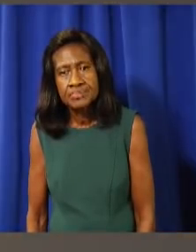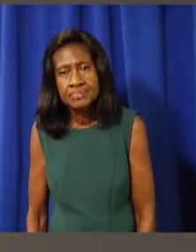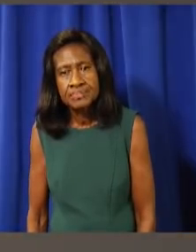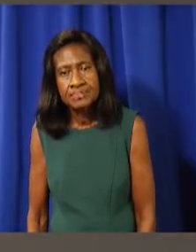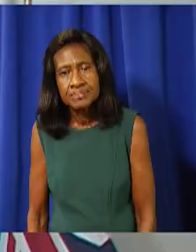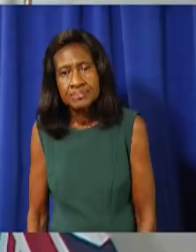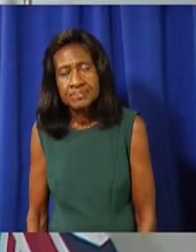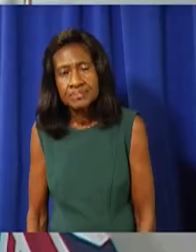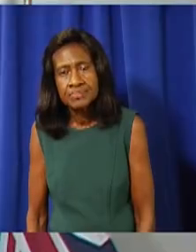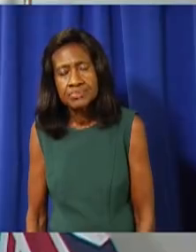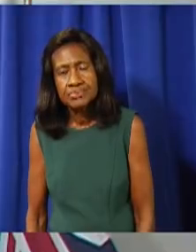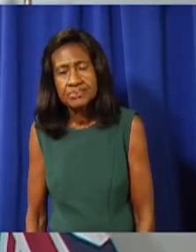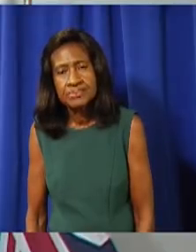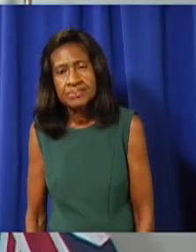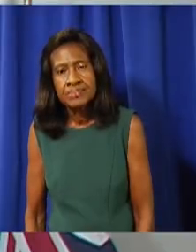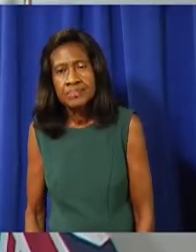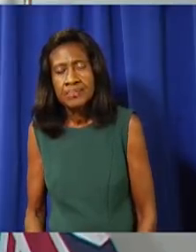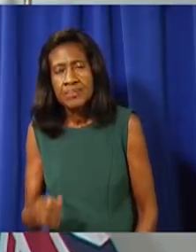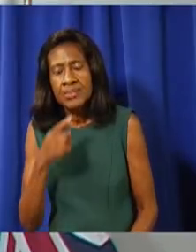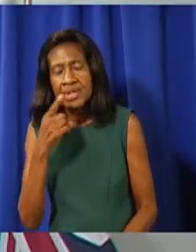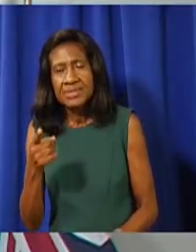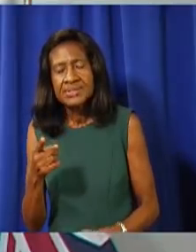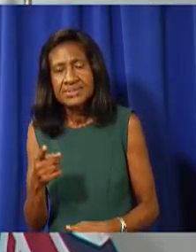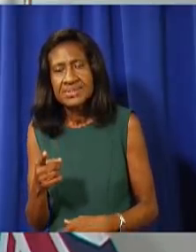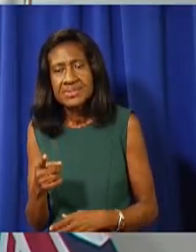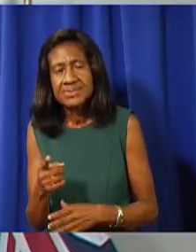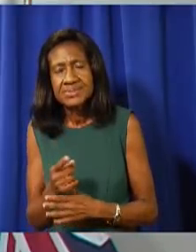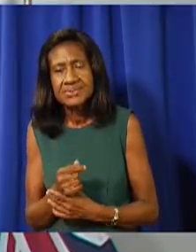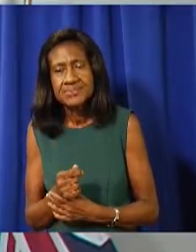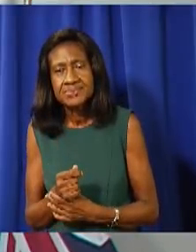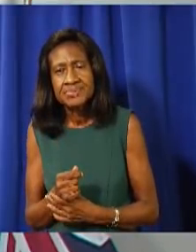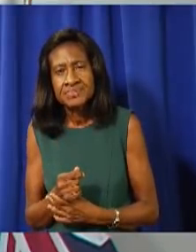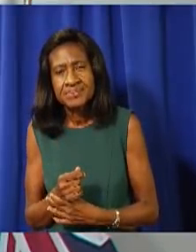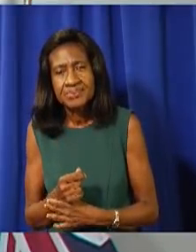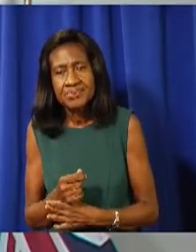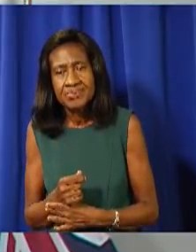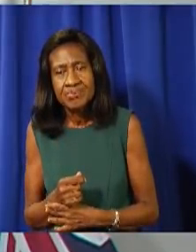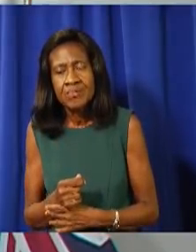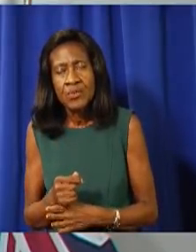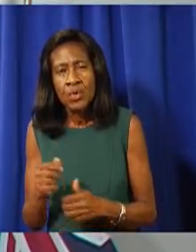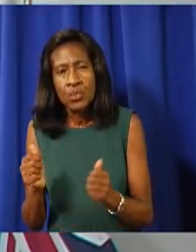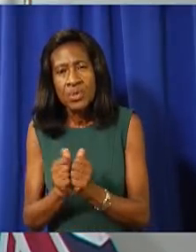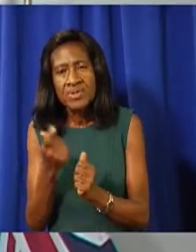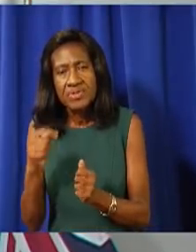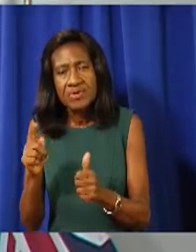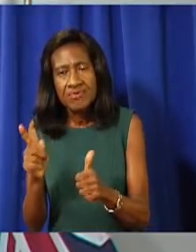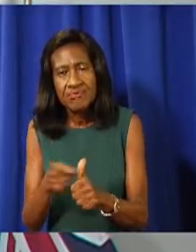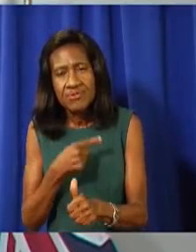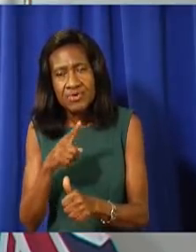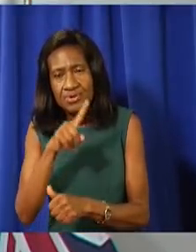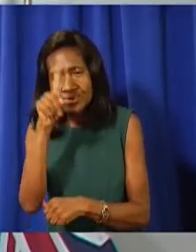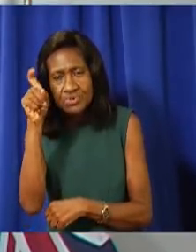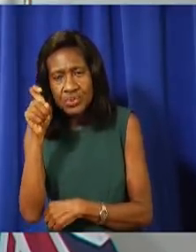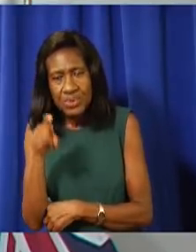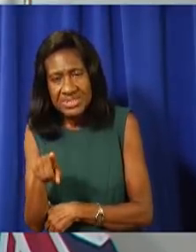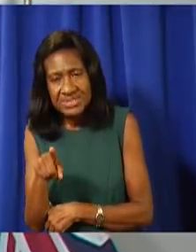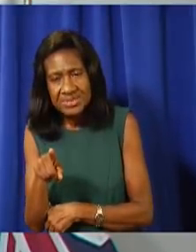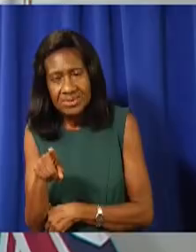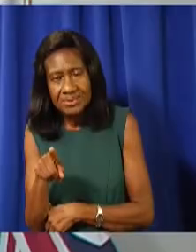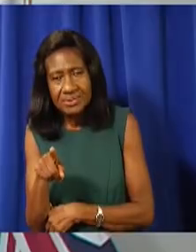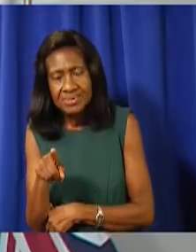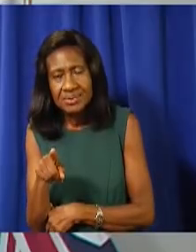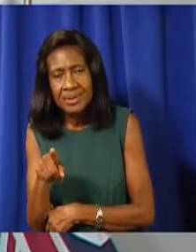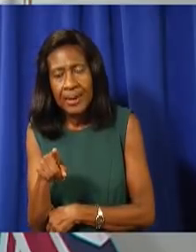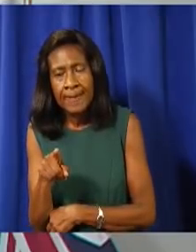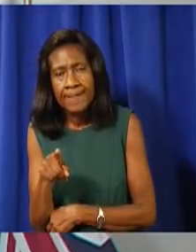April, just in relation to your first question, I thought what you were saying originally was between sort of now and the end of before